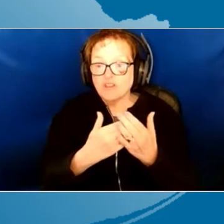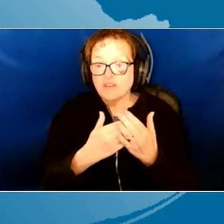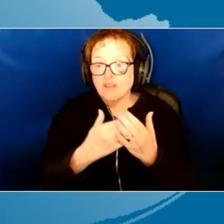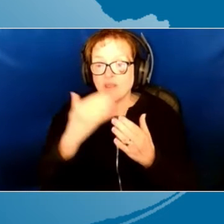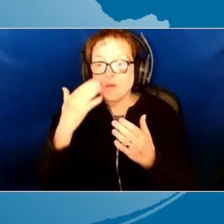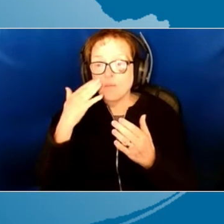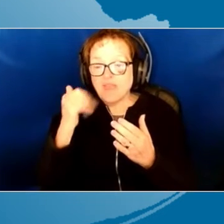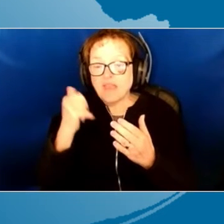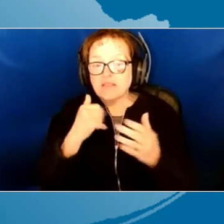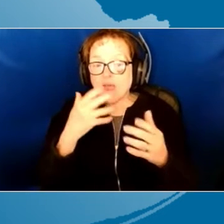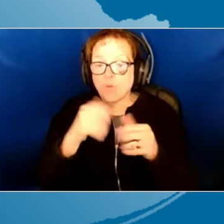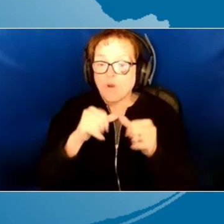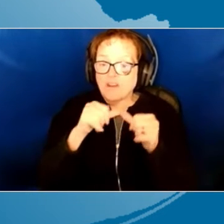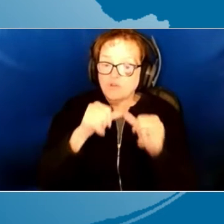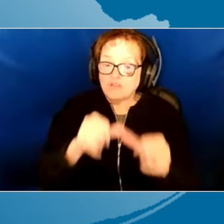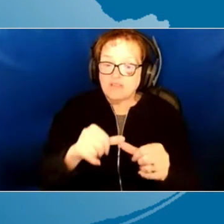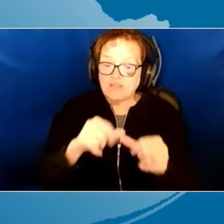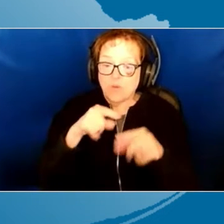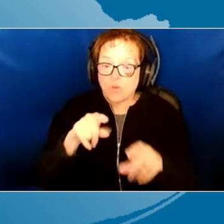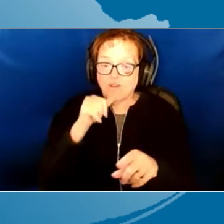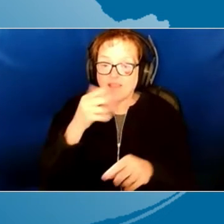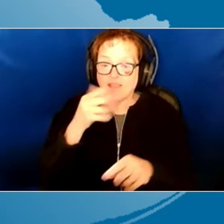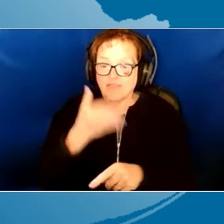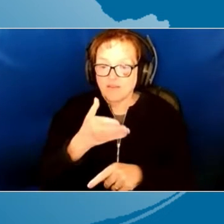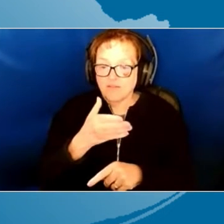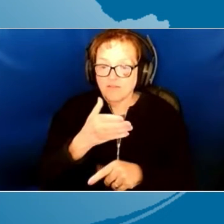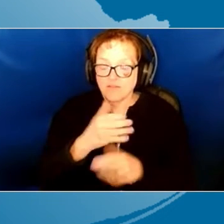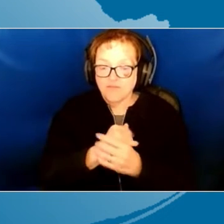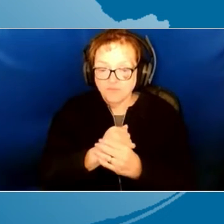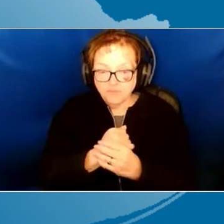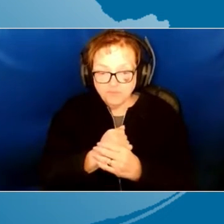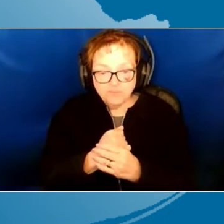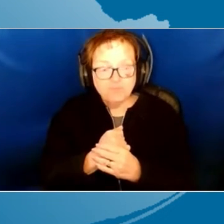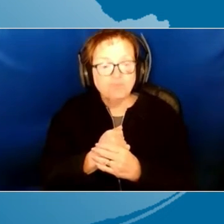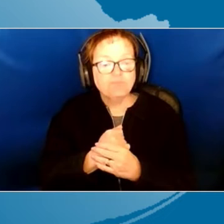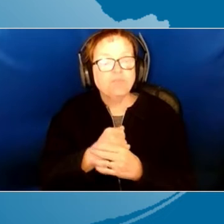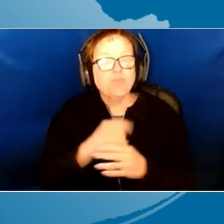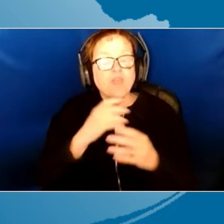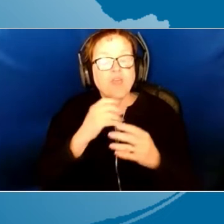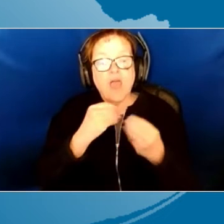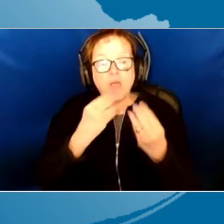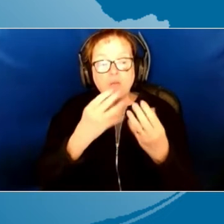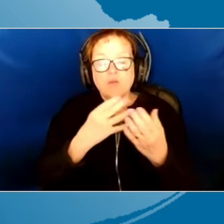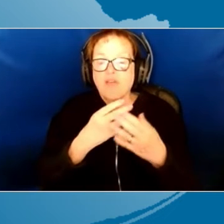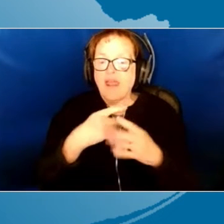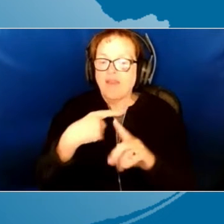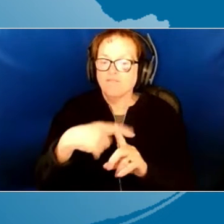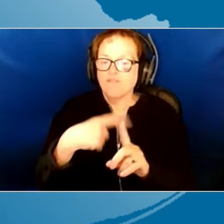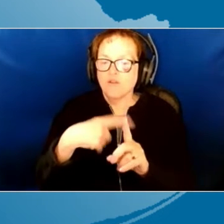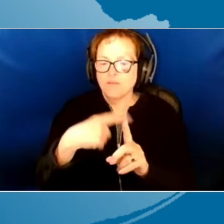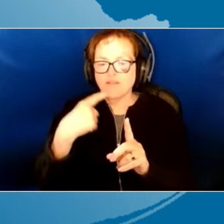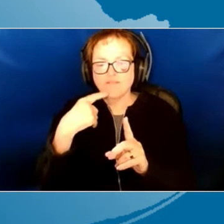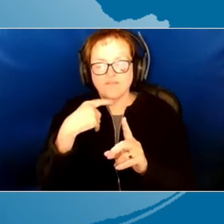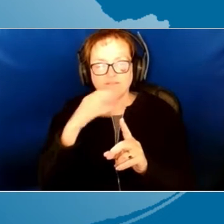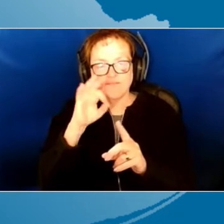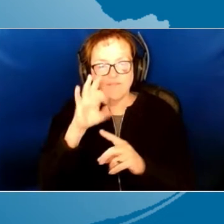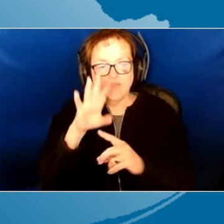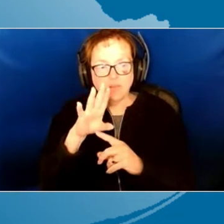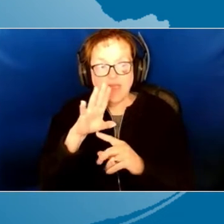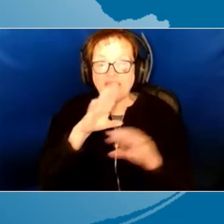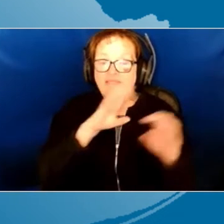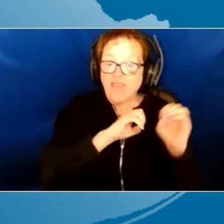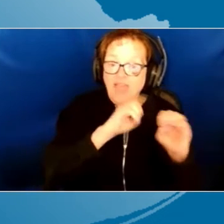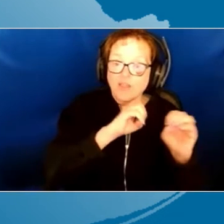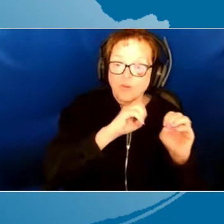I want it to sustain when I'm not there. I provide affirmative feedback. I acknowledge without judging. Evaluative feedback